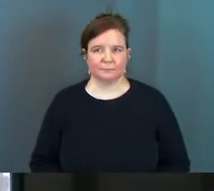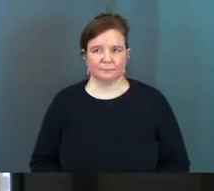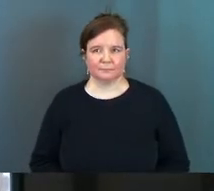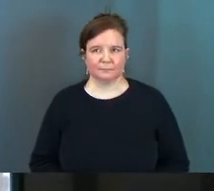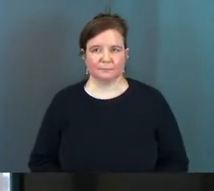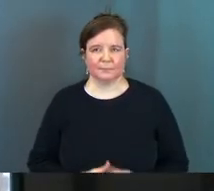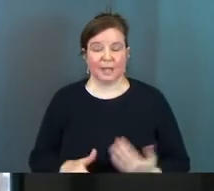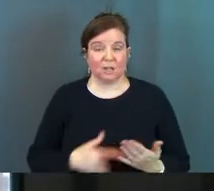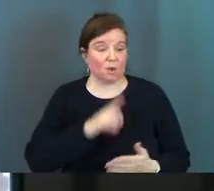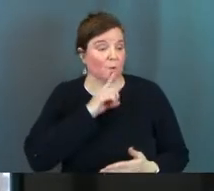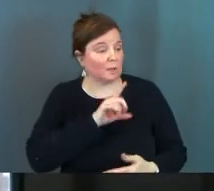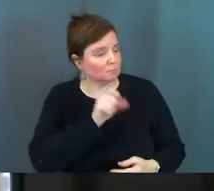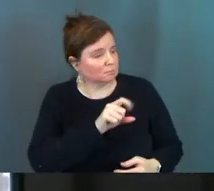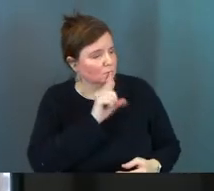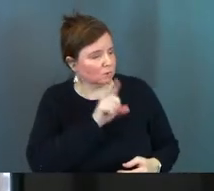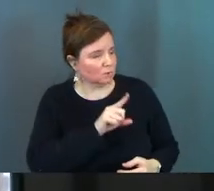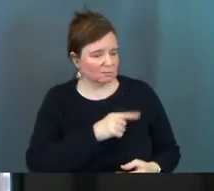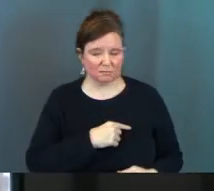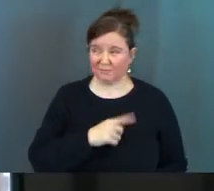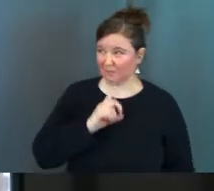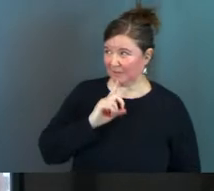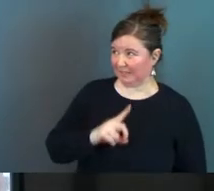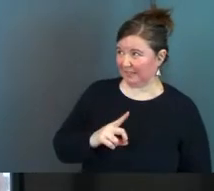And it's all real, is it?